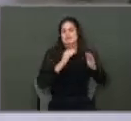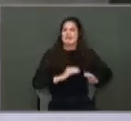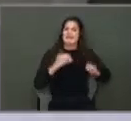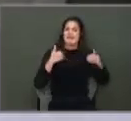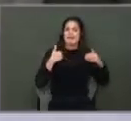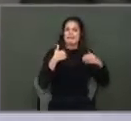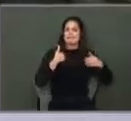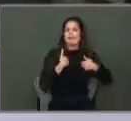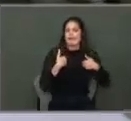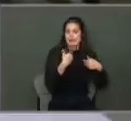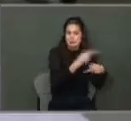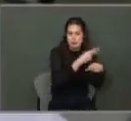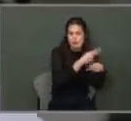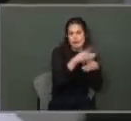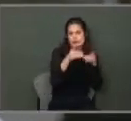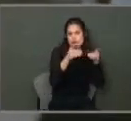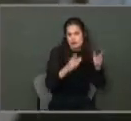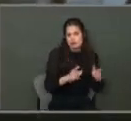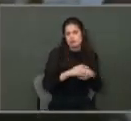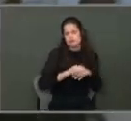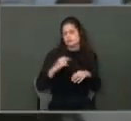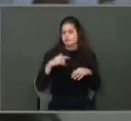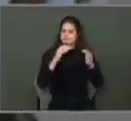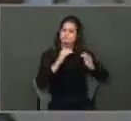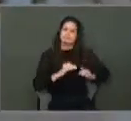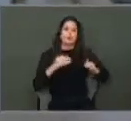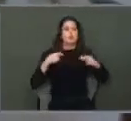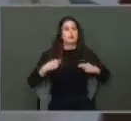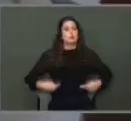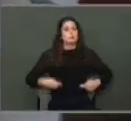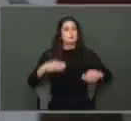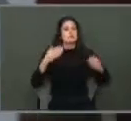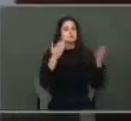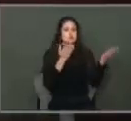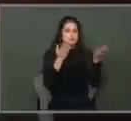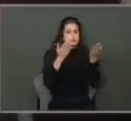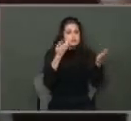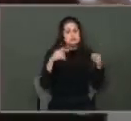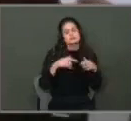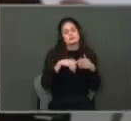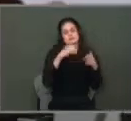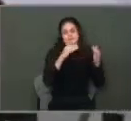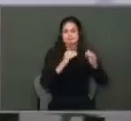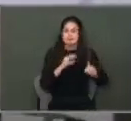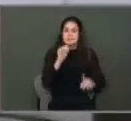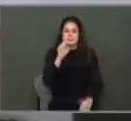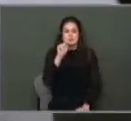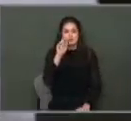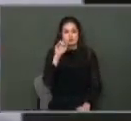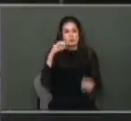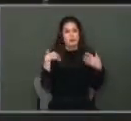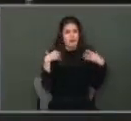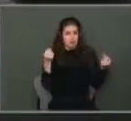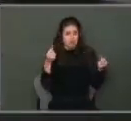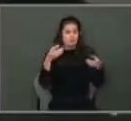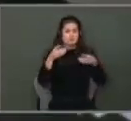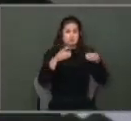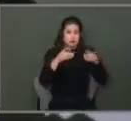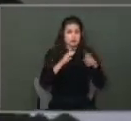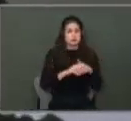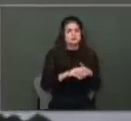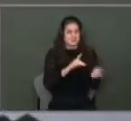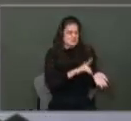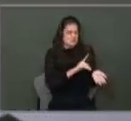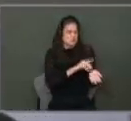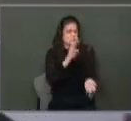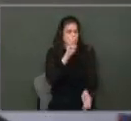our animal care services director and some of his staff, our human services director, our metro health director and Dr. Wu,